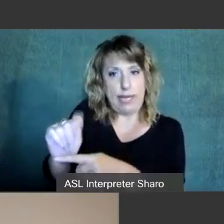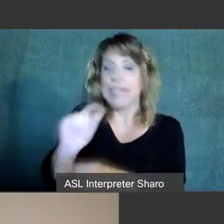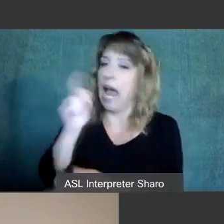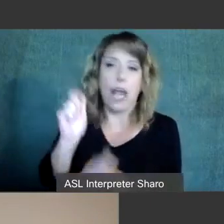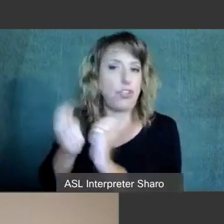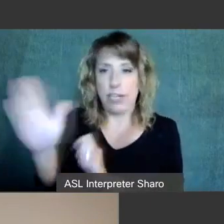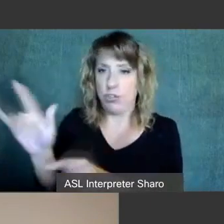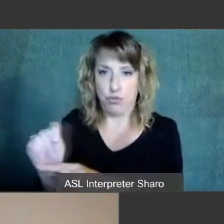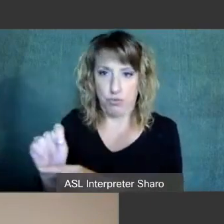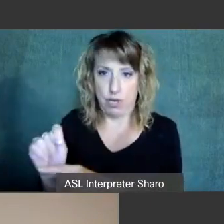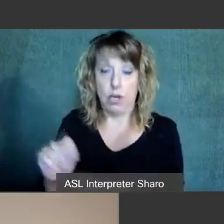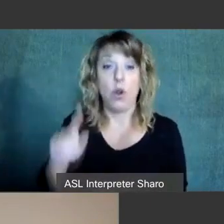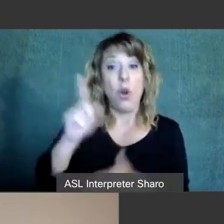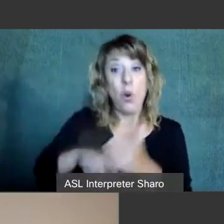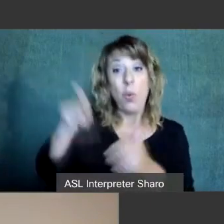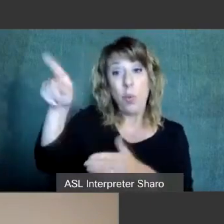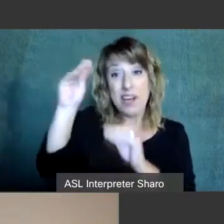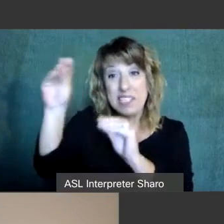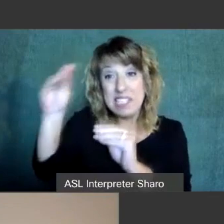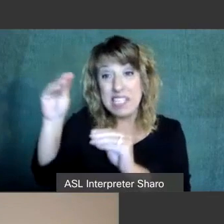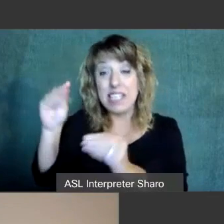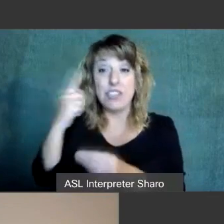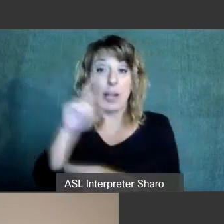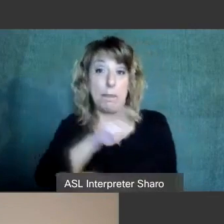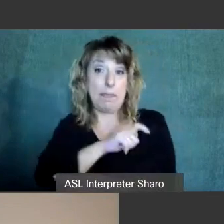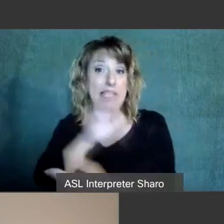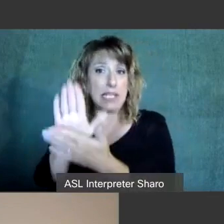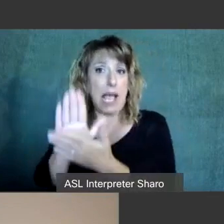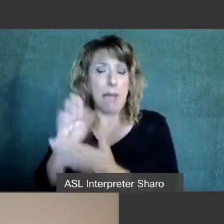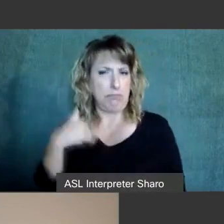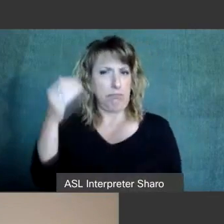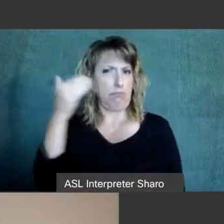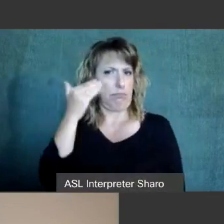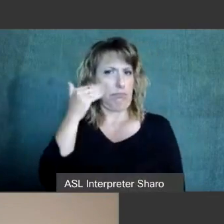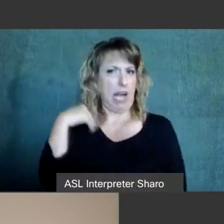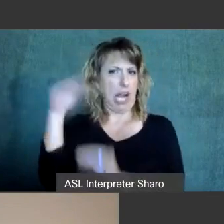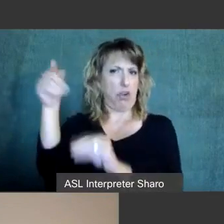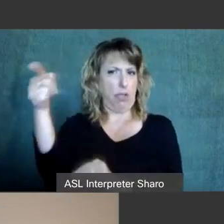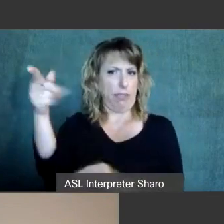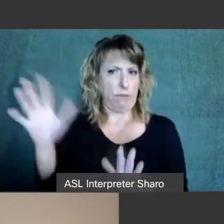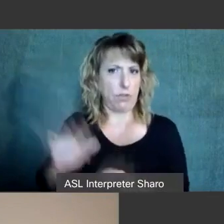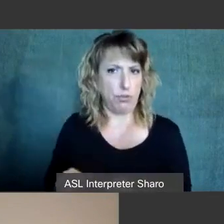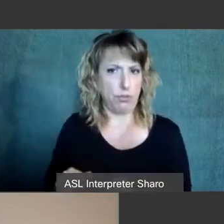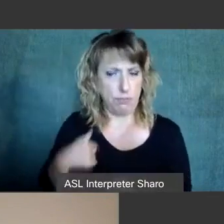What they teach at the Police Academy, I am very familiar with because I have taught there. And it is critical